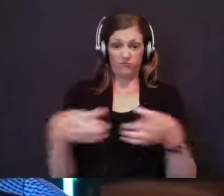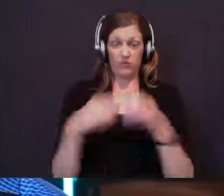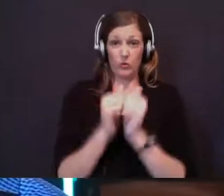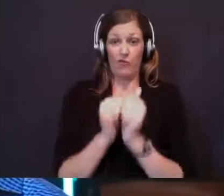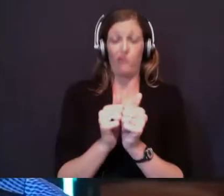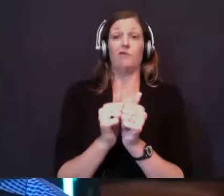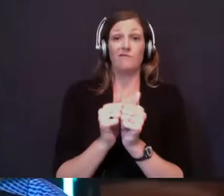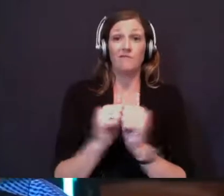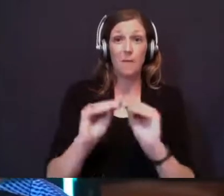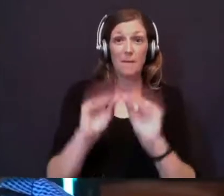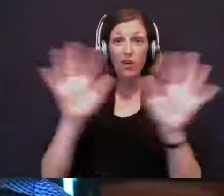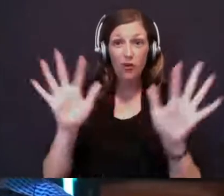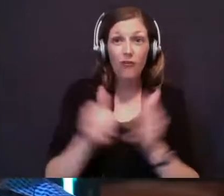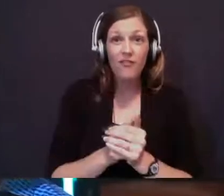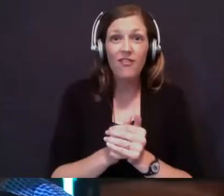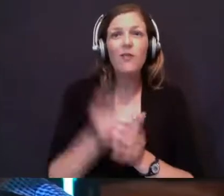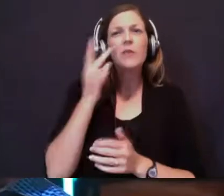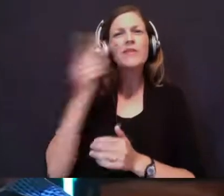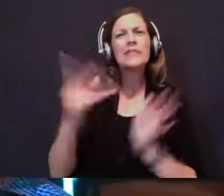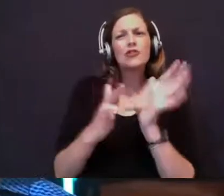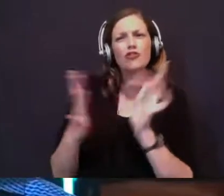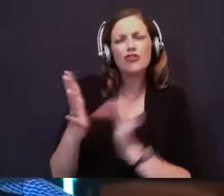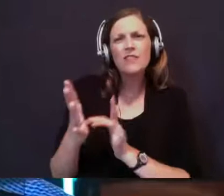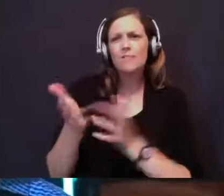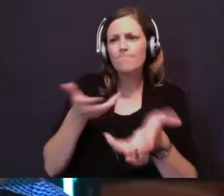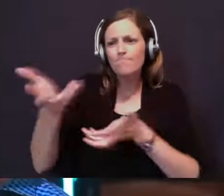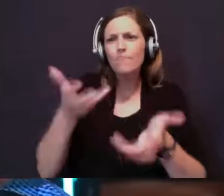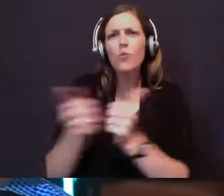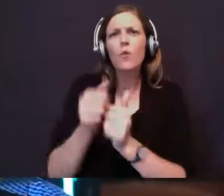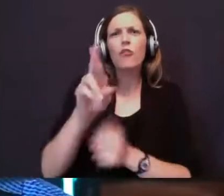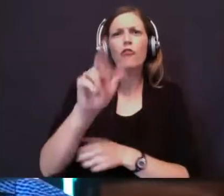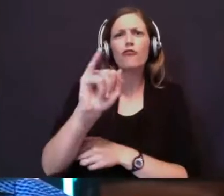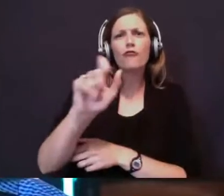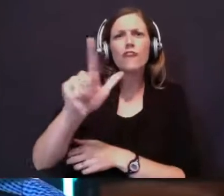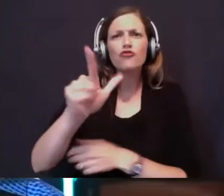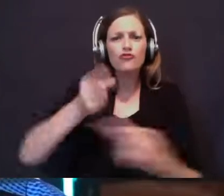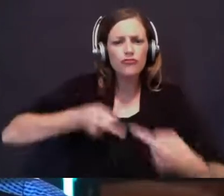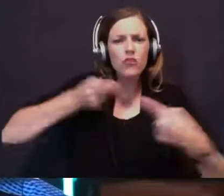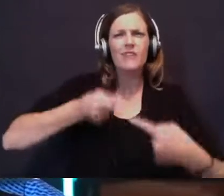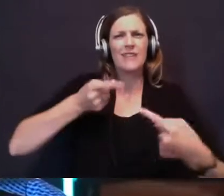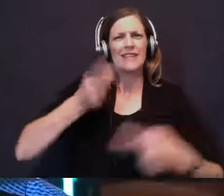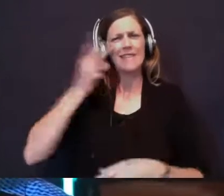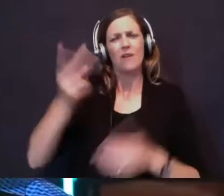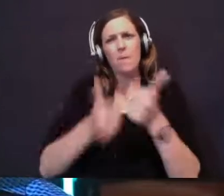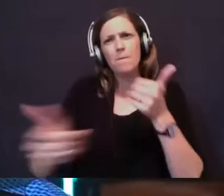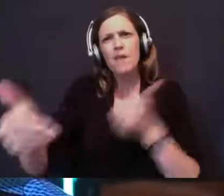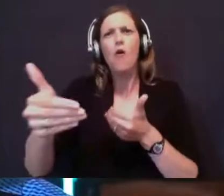see Jesus engaging racial tensions, moving beyond that, seeing beyond nationalities and ethnicities as he engaged with the Samaritan